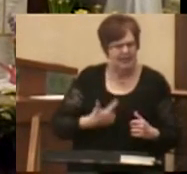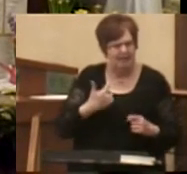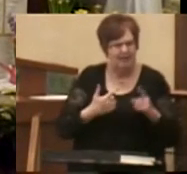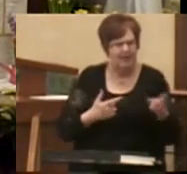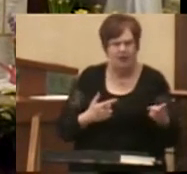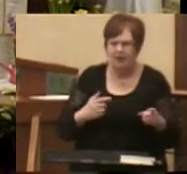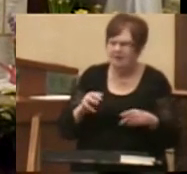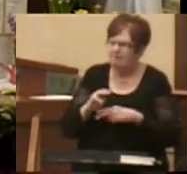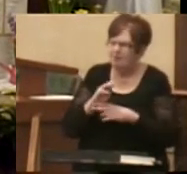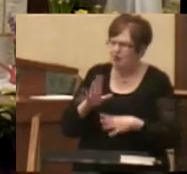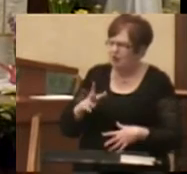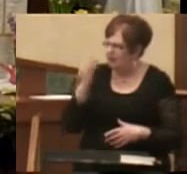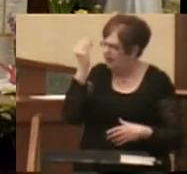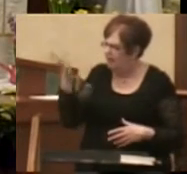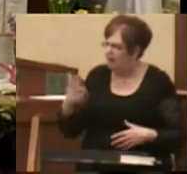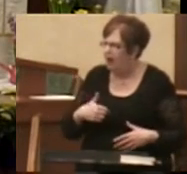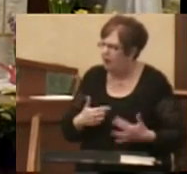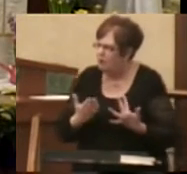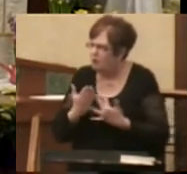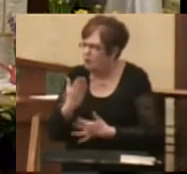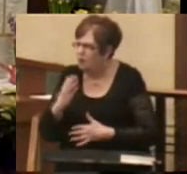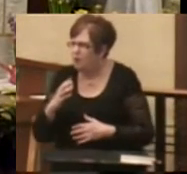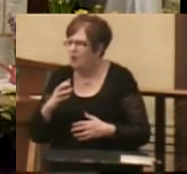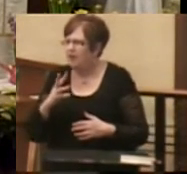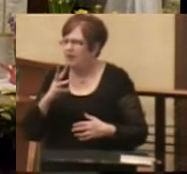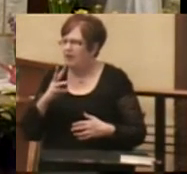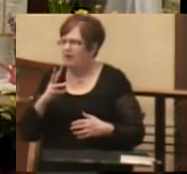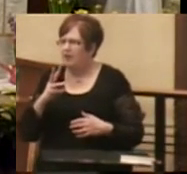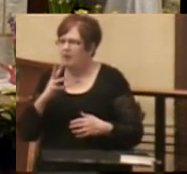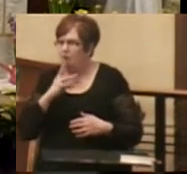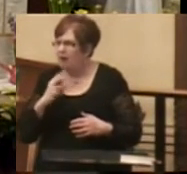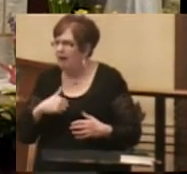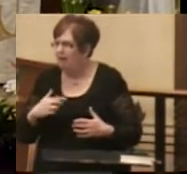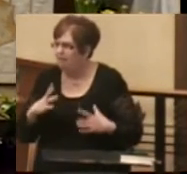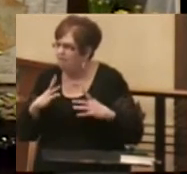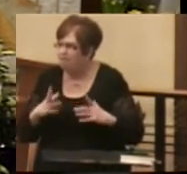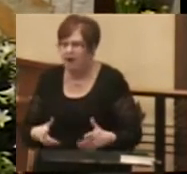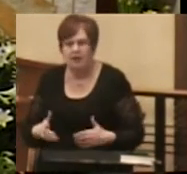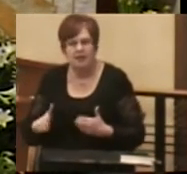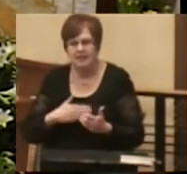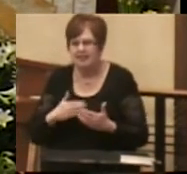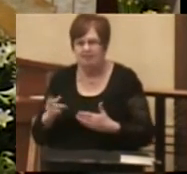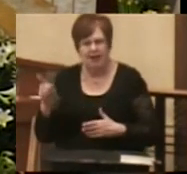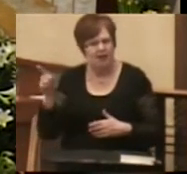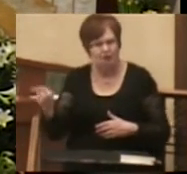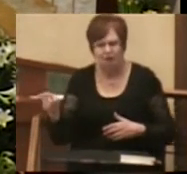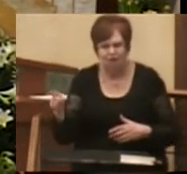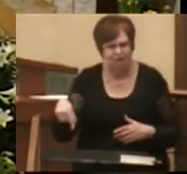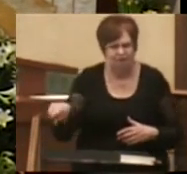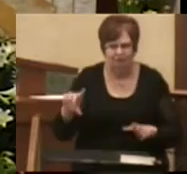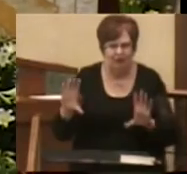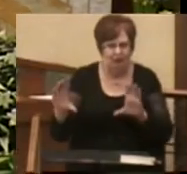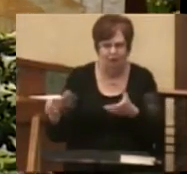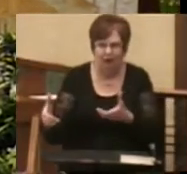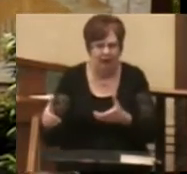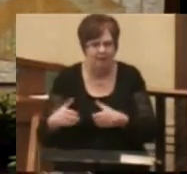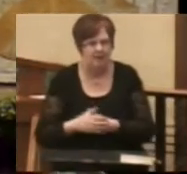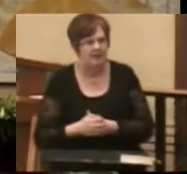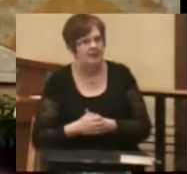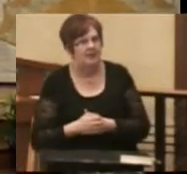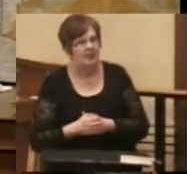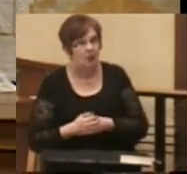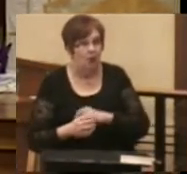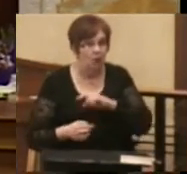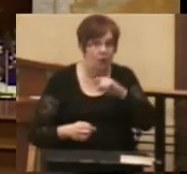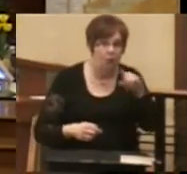had come through the water and he was fine. It didn't make any difference to the Indians. He took them down to the